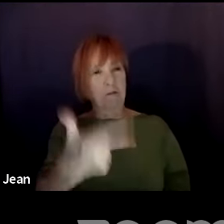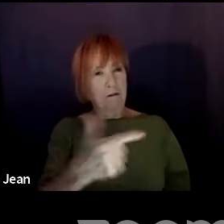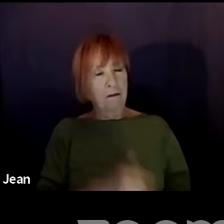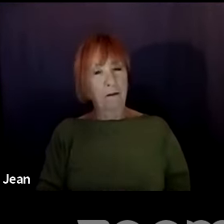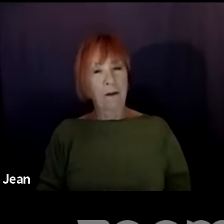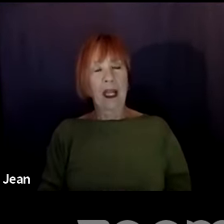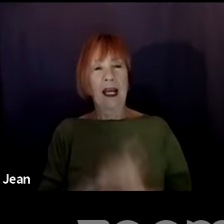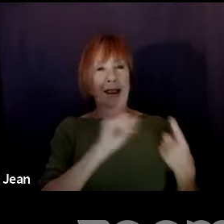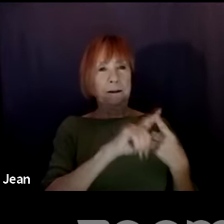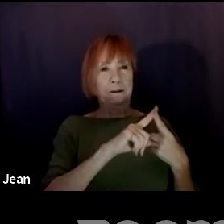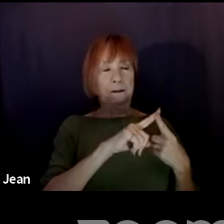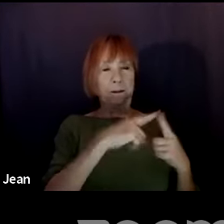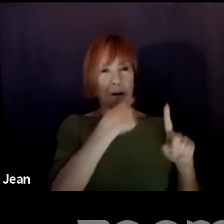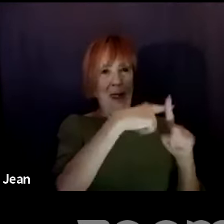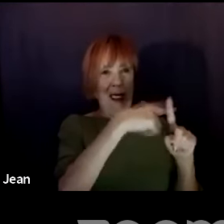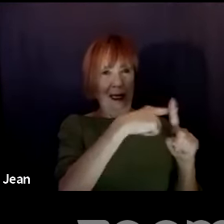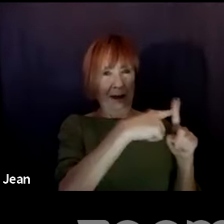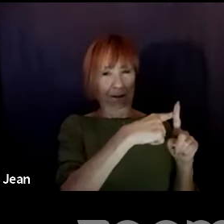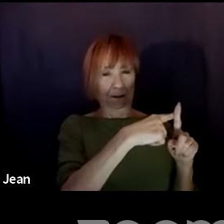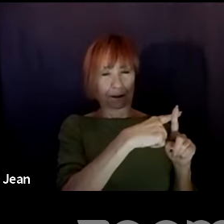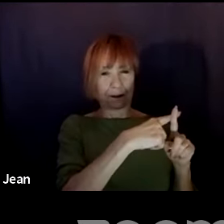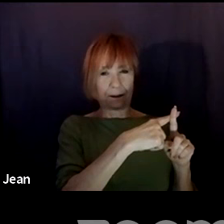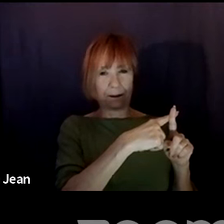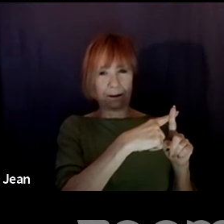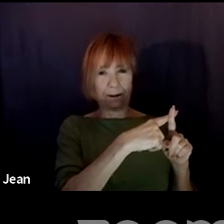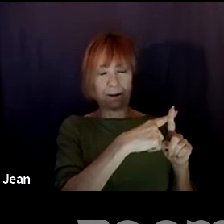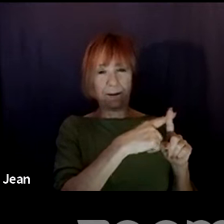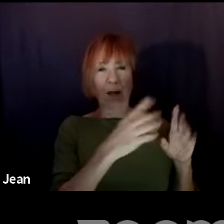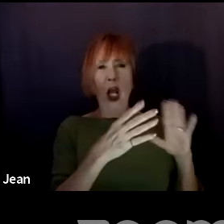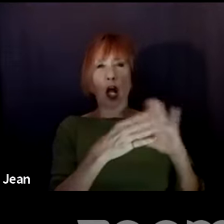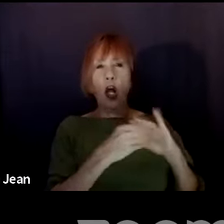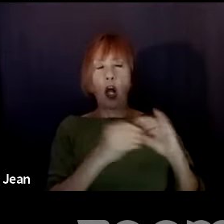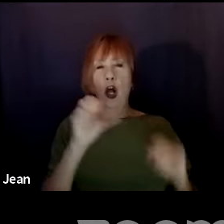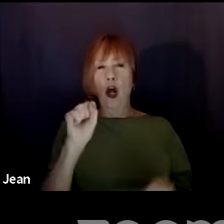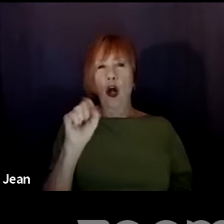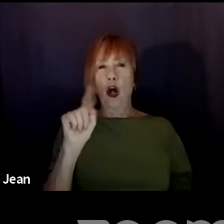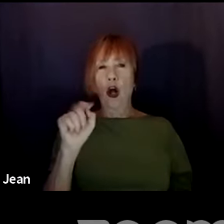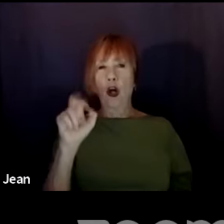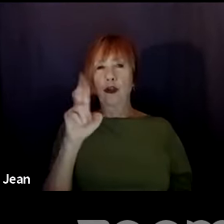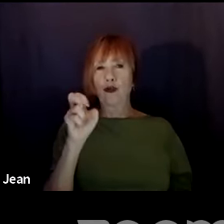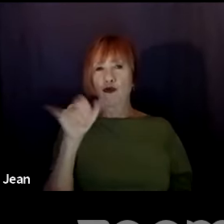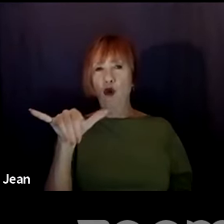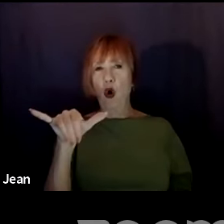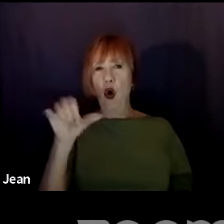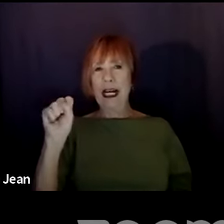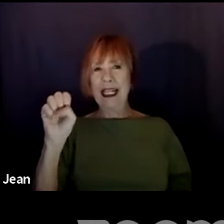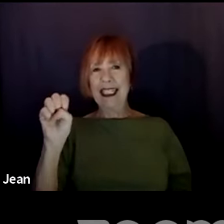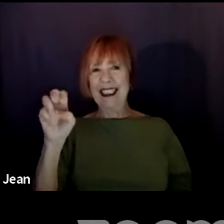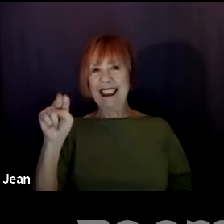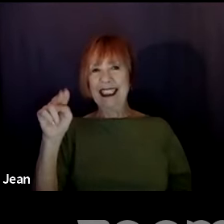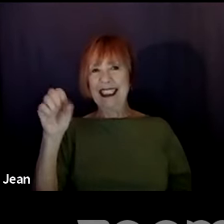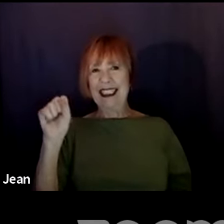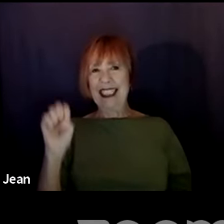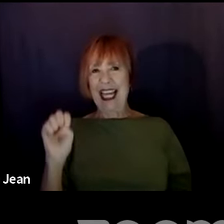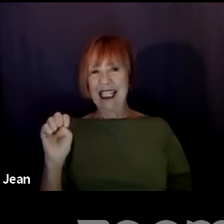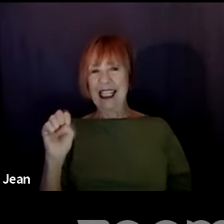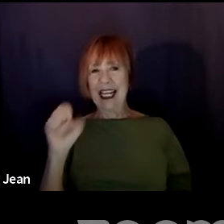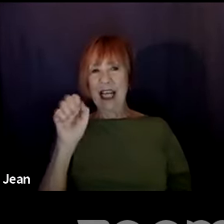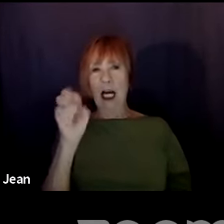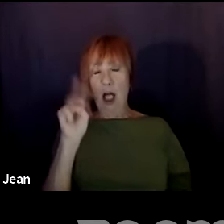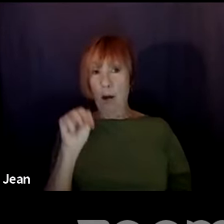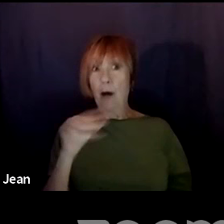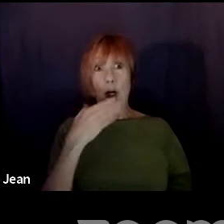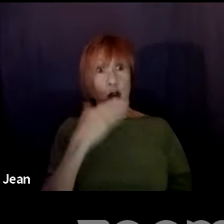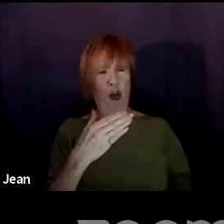I, um, I, I also story sense.com has a great like screenplay format guide.